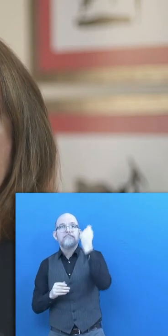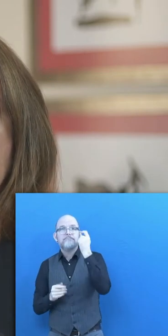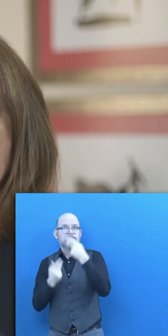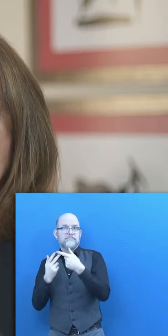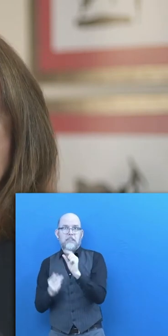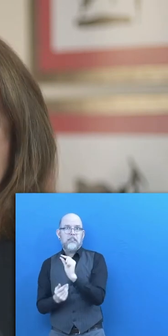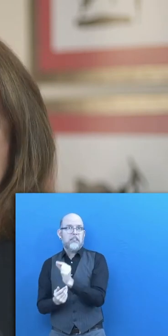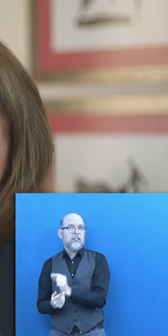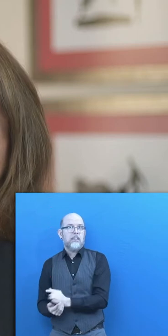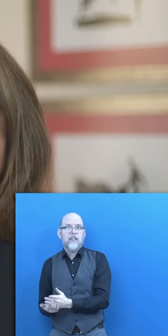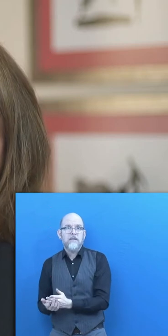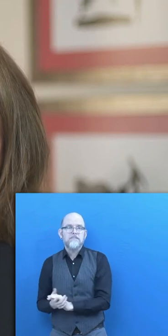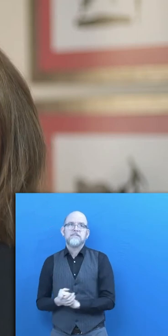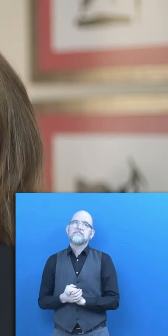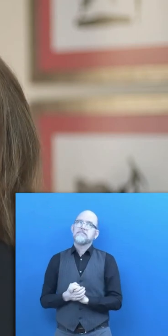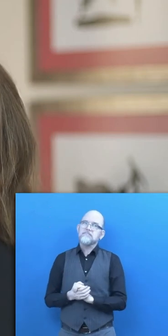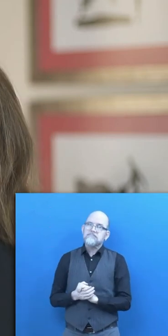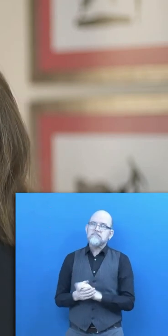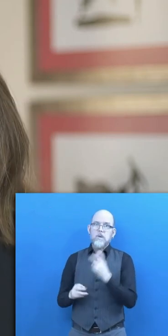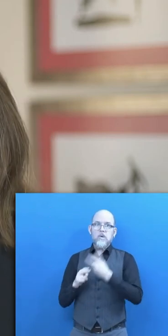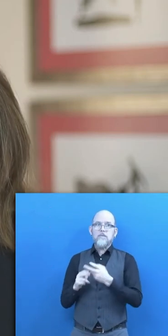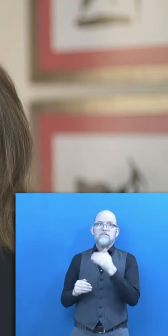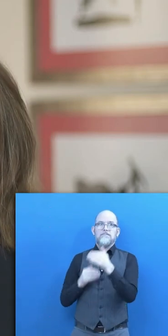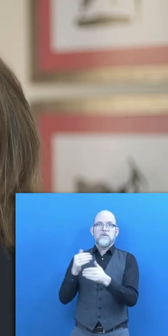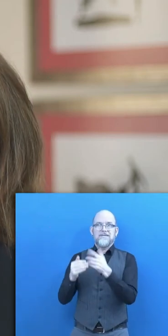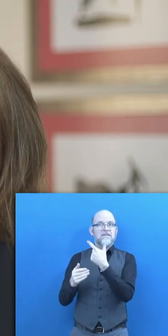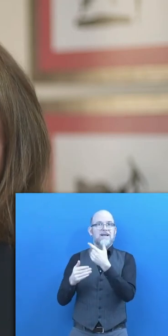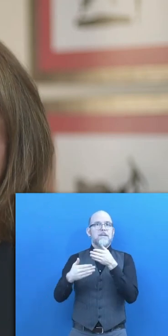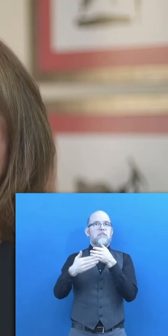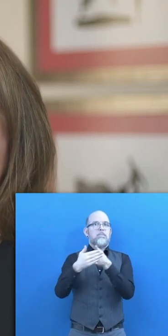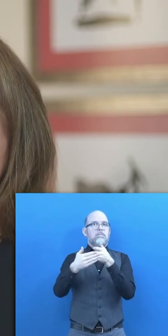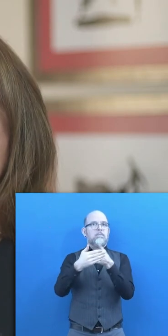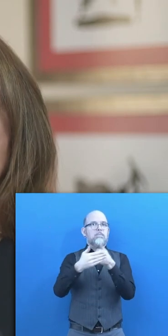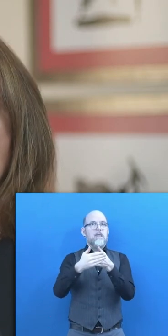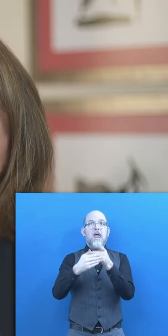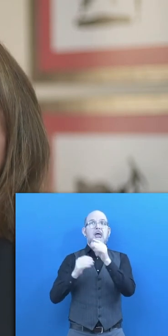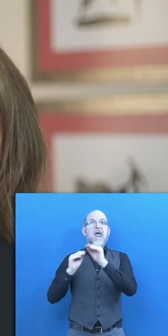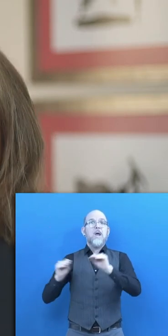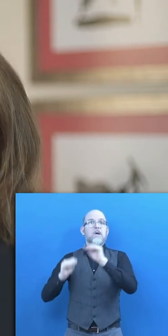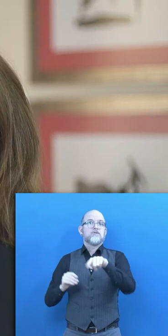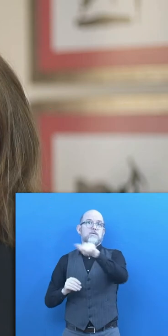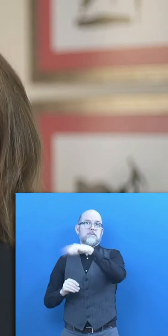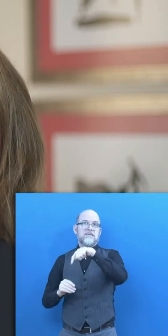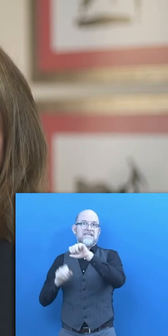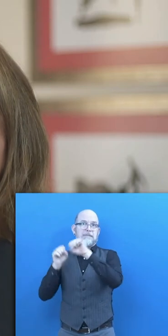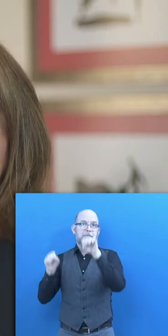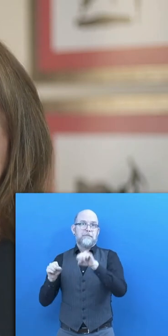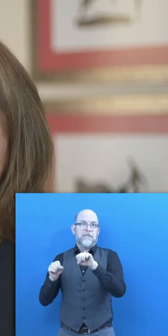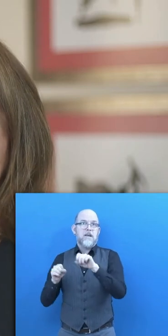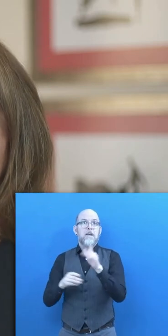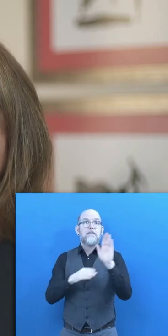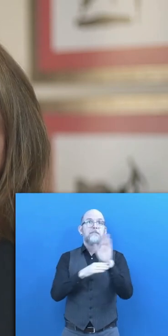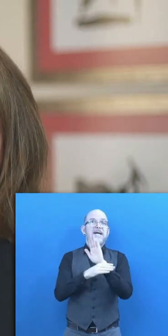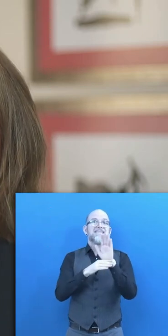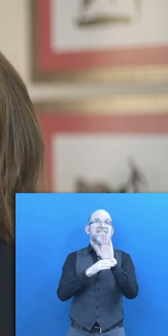These gaps are the result of many barriers present within the educational system, in the business